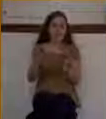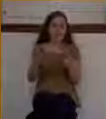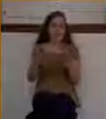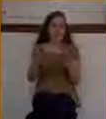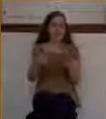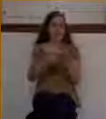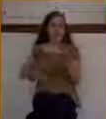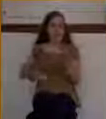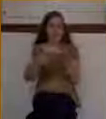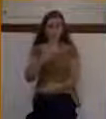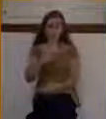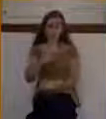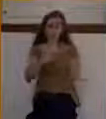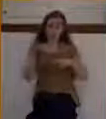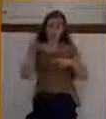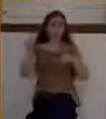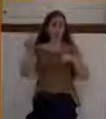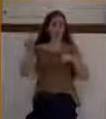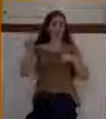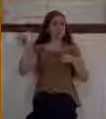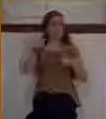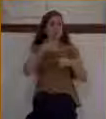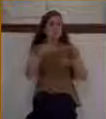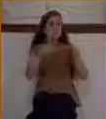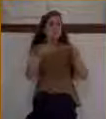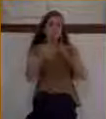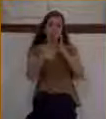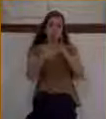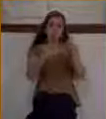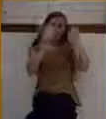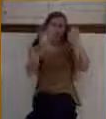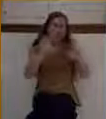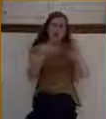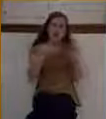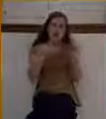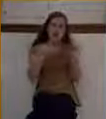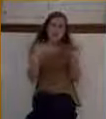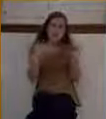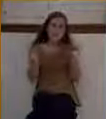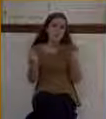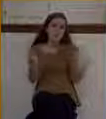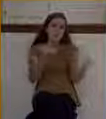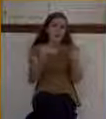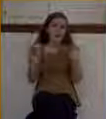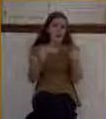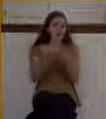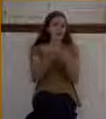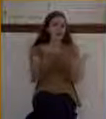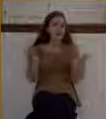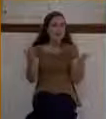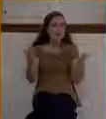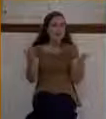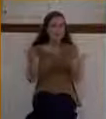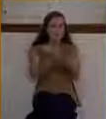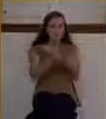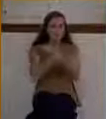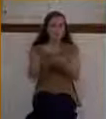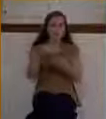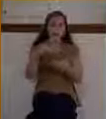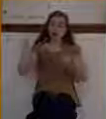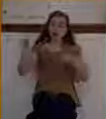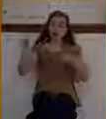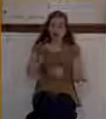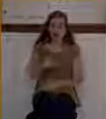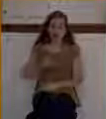answer thee and show thee great and mighty things. Psalm 81, 10, where it says, I am the Lord thy God, which brought thee out of the land of Egypt. Open